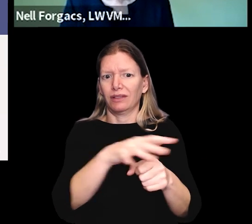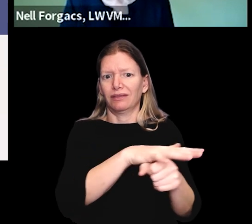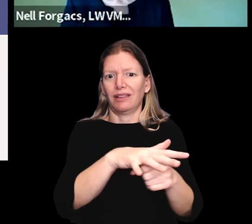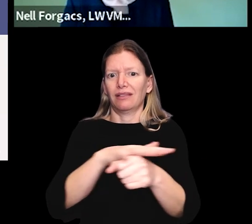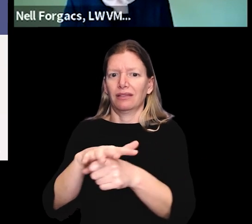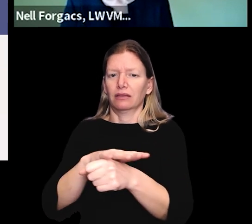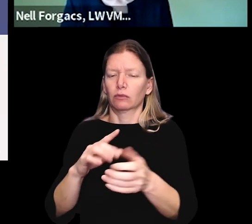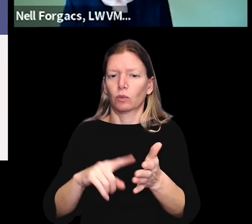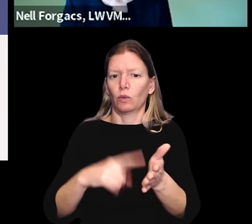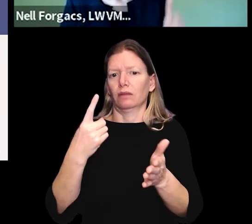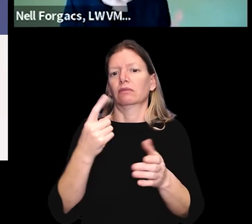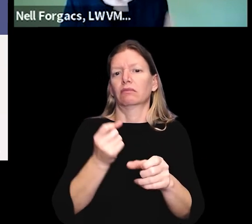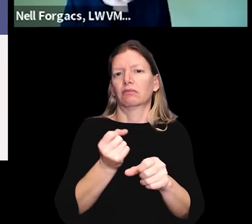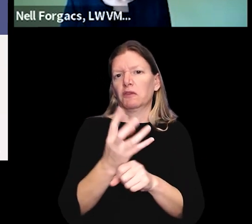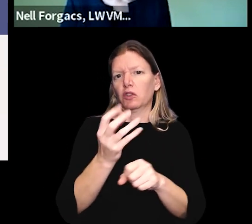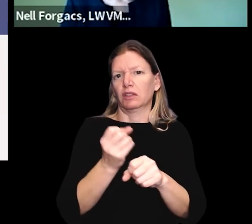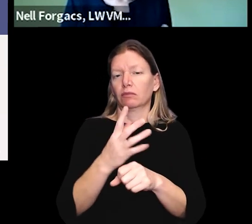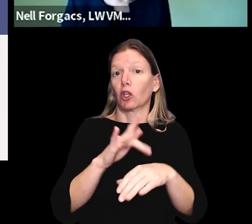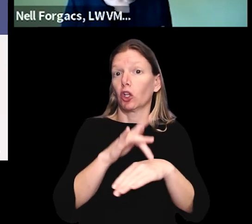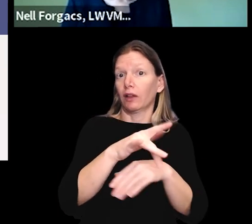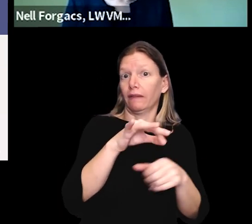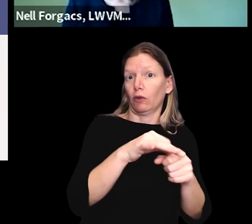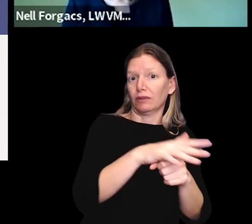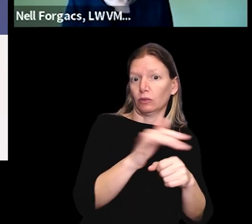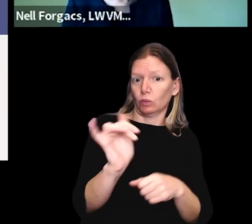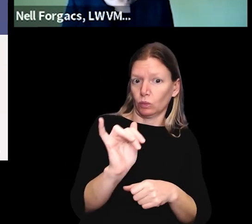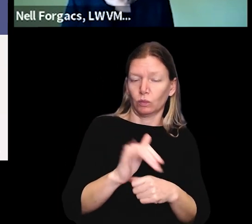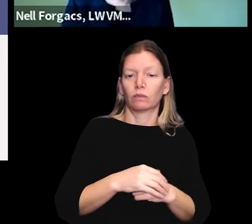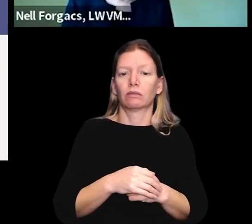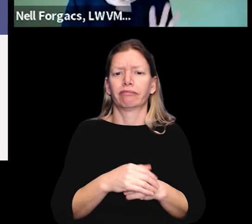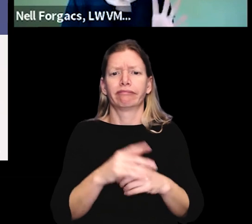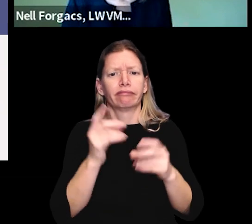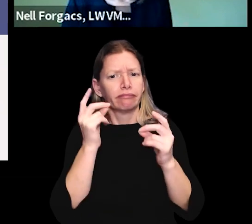and early voting sites at least once every four years.